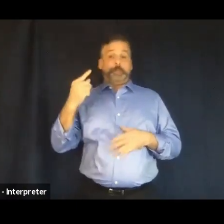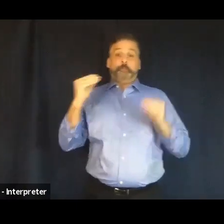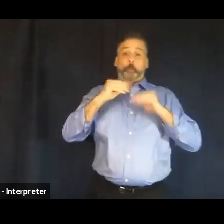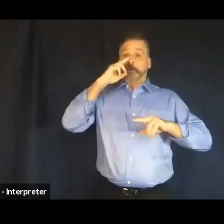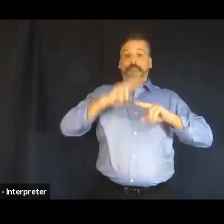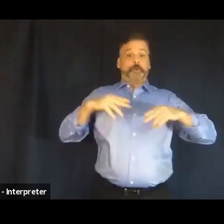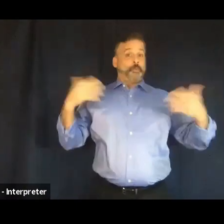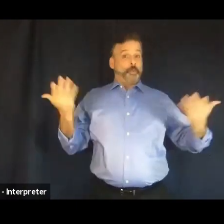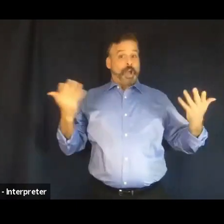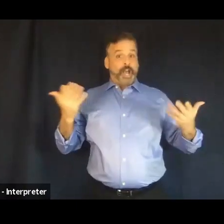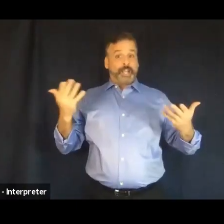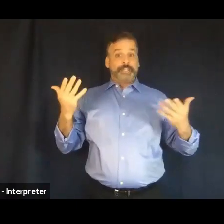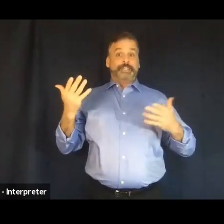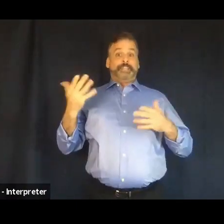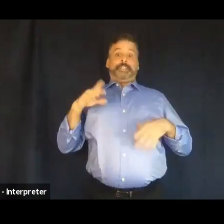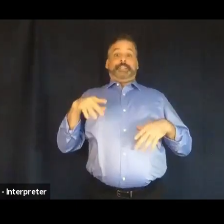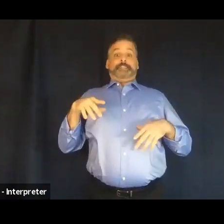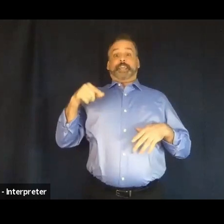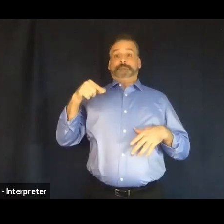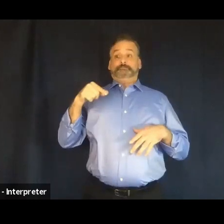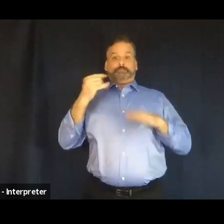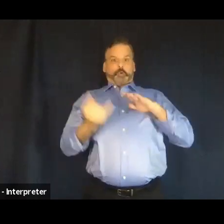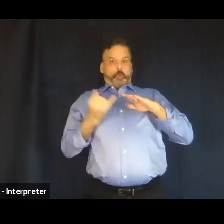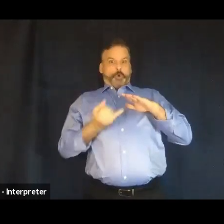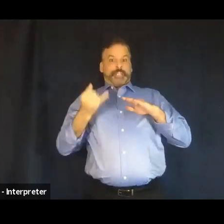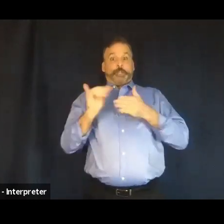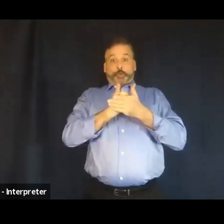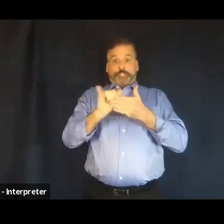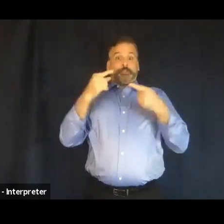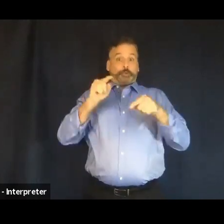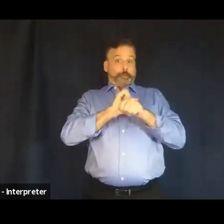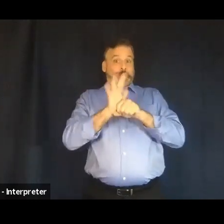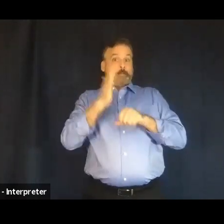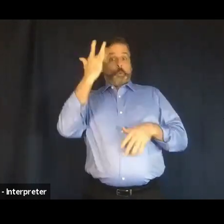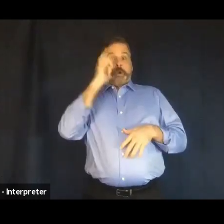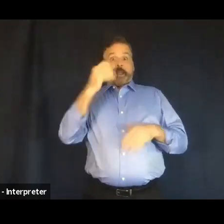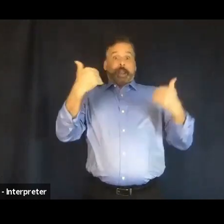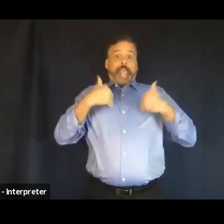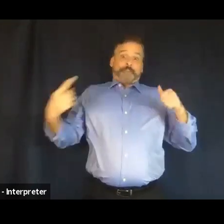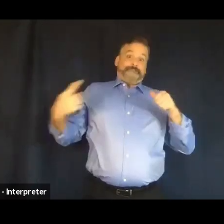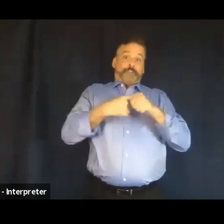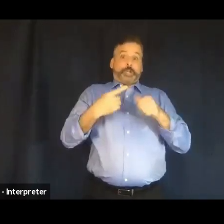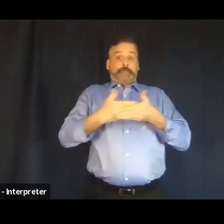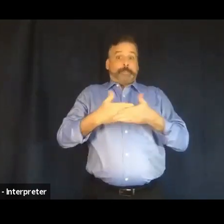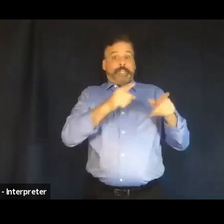than quarantining in New York City than pandemic why don't we have our first child so